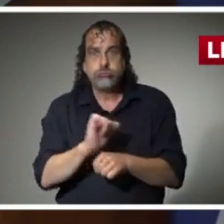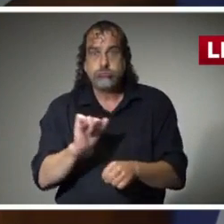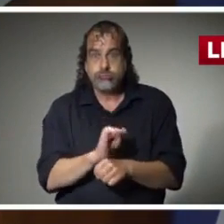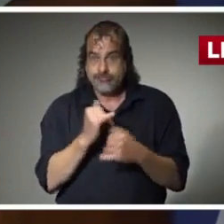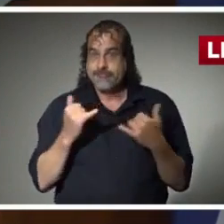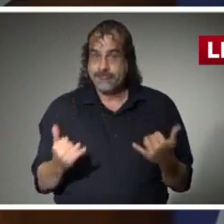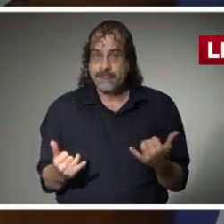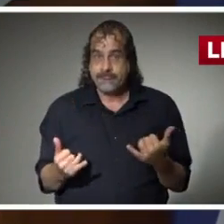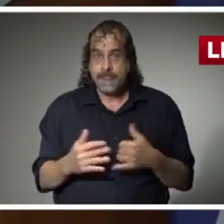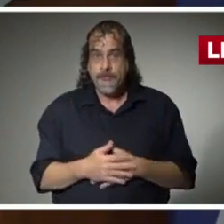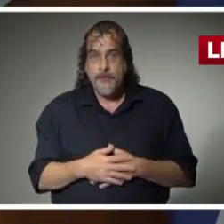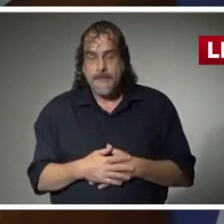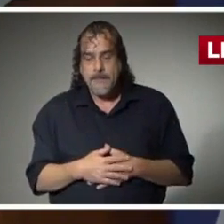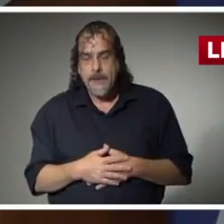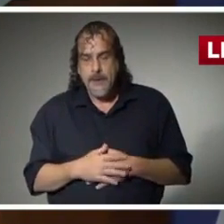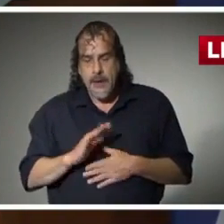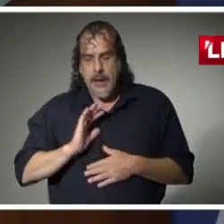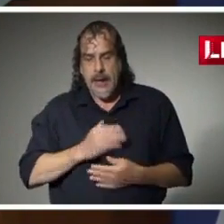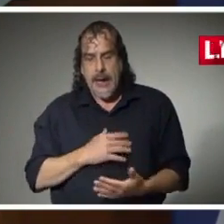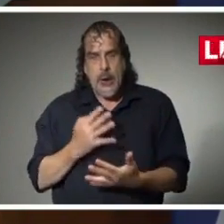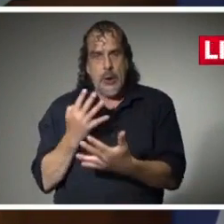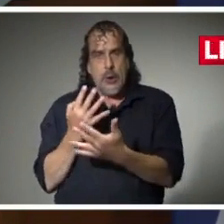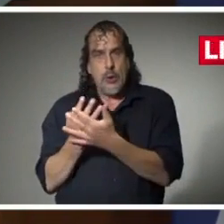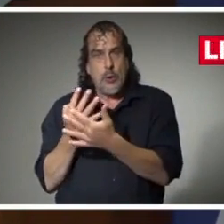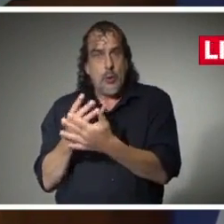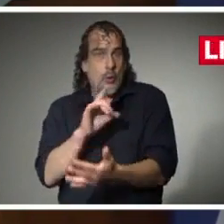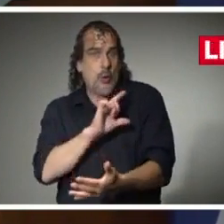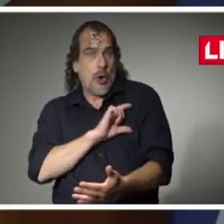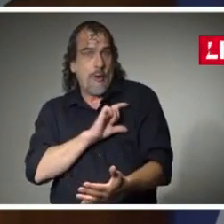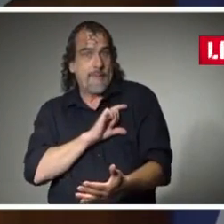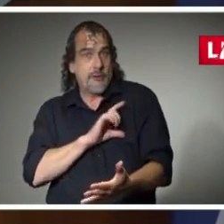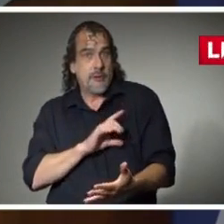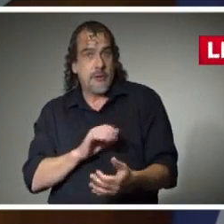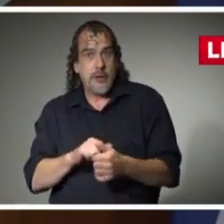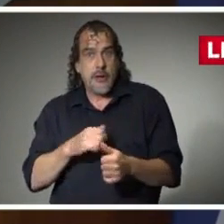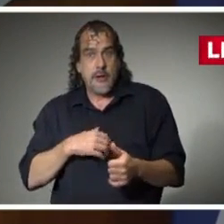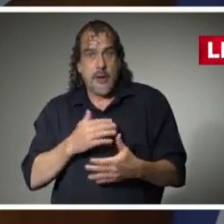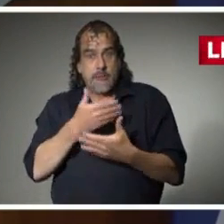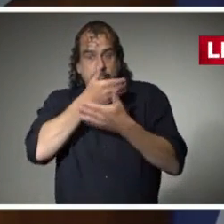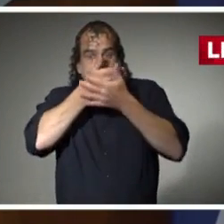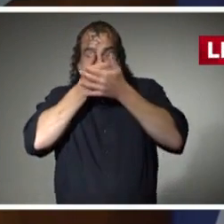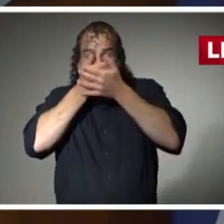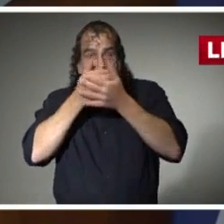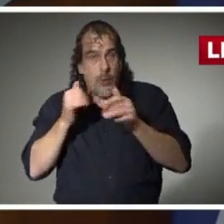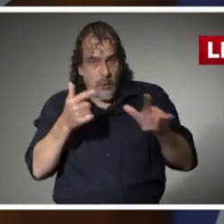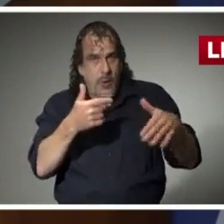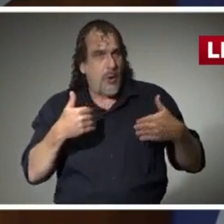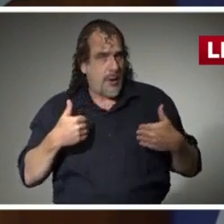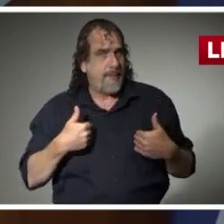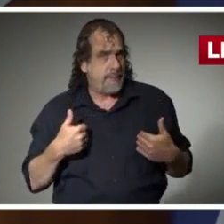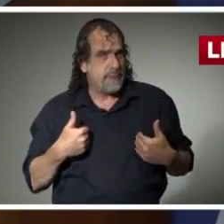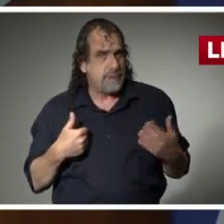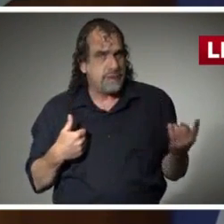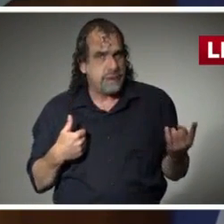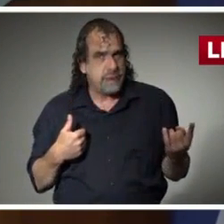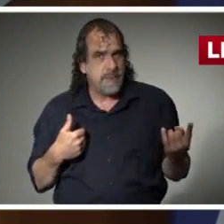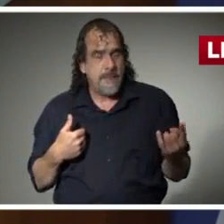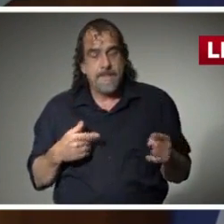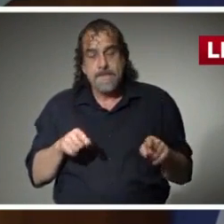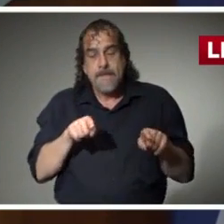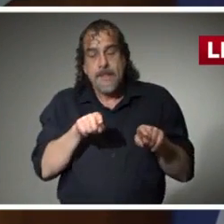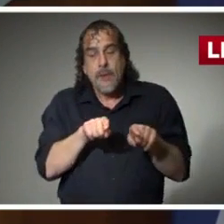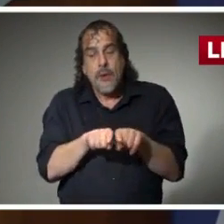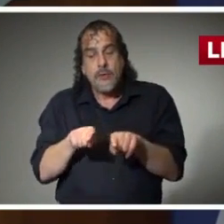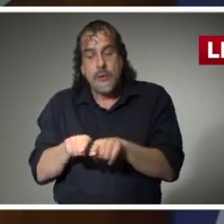Our corrections officers are all wearing masks as well